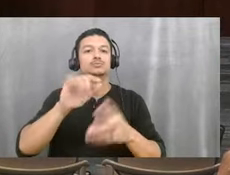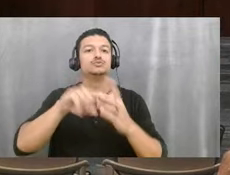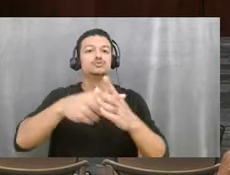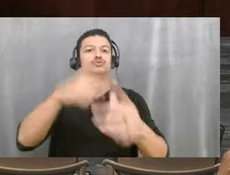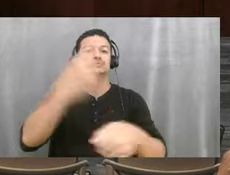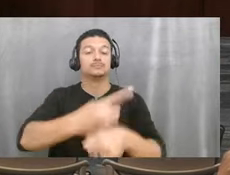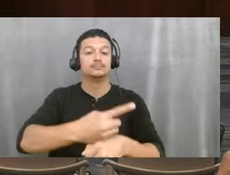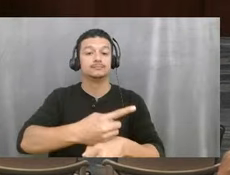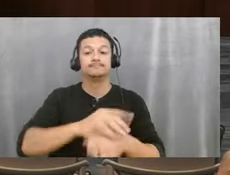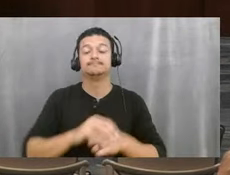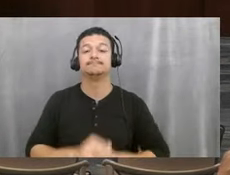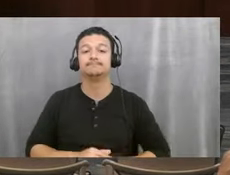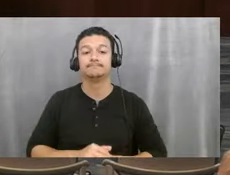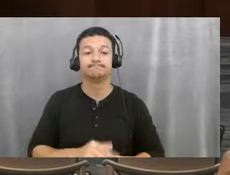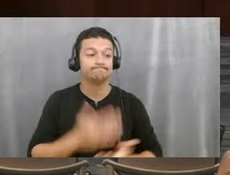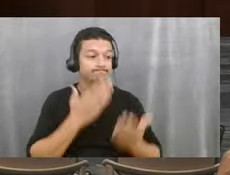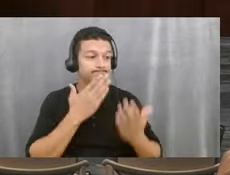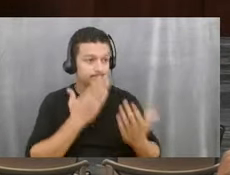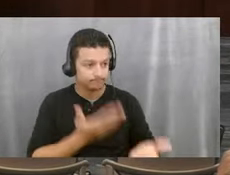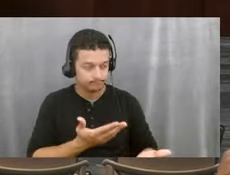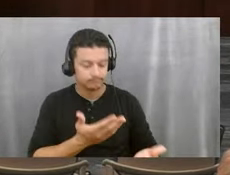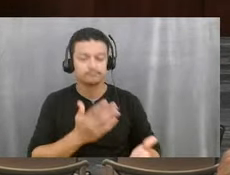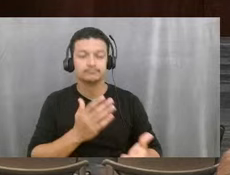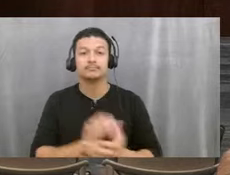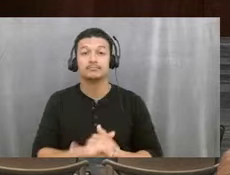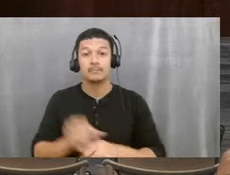All right. Thank you. Council?